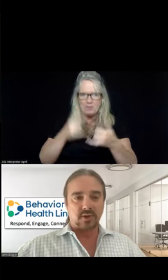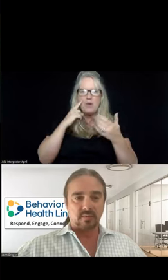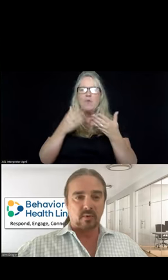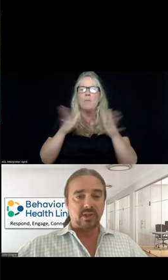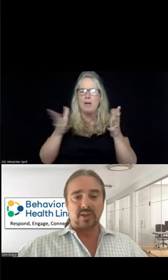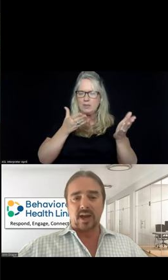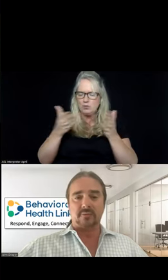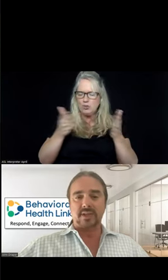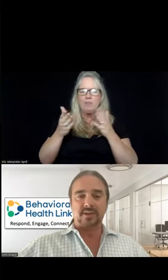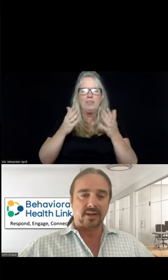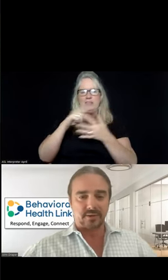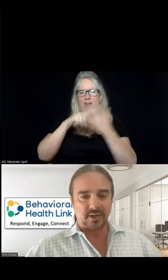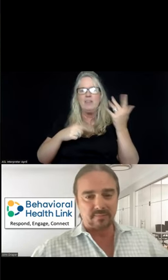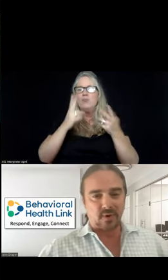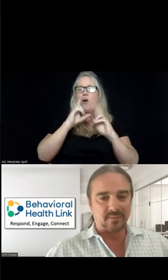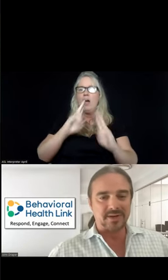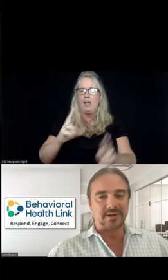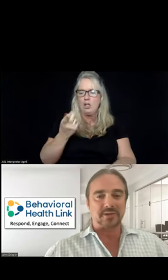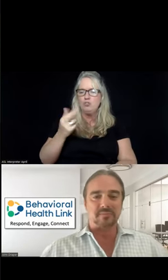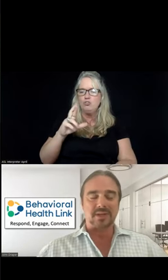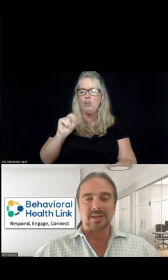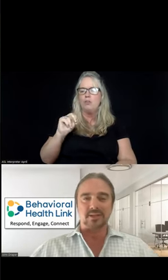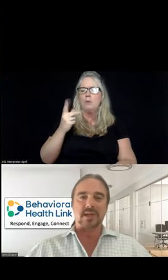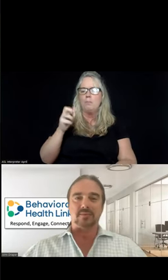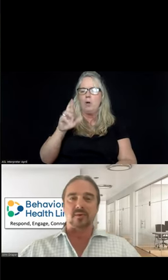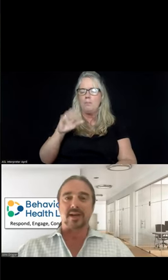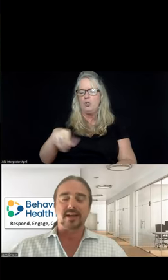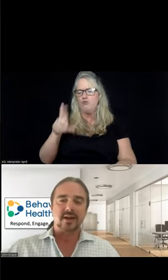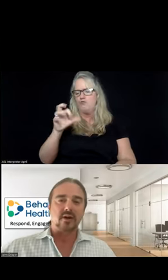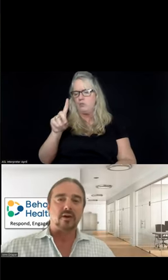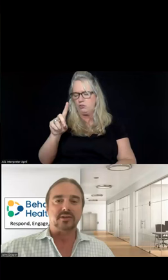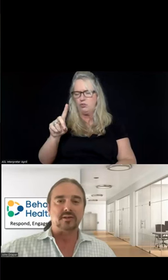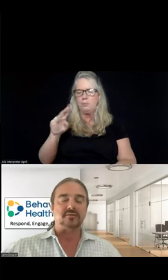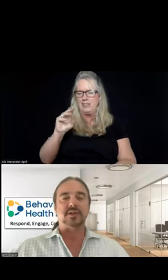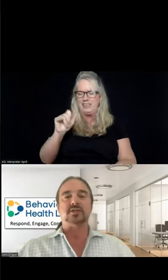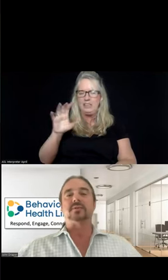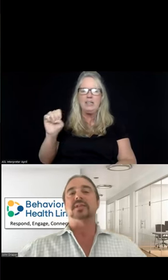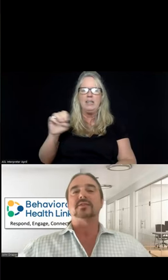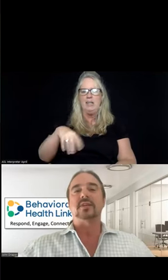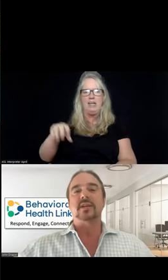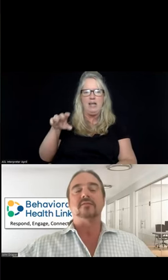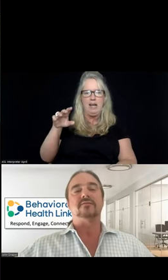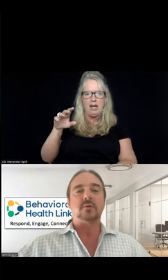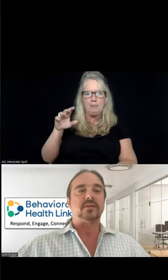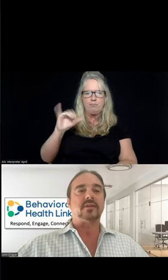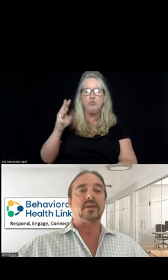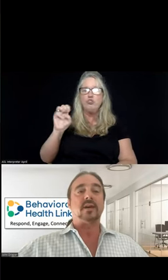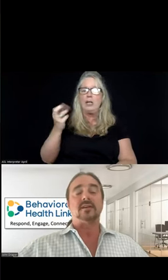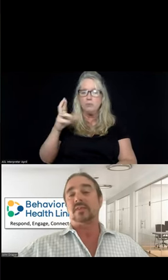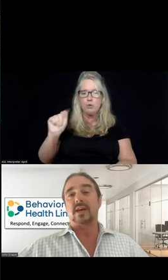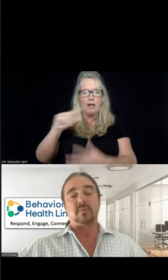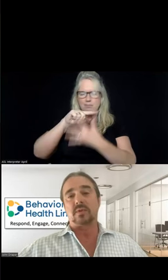Partnership Award. These honorees, Dr. Palmieri, Richard McKeon, James Wright, our dear friends, please vote.